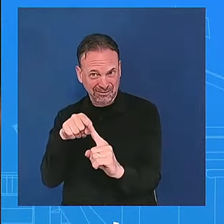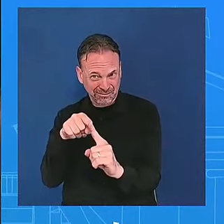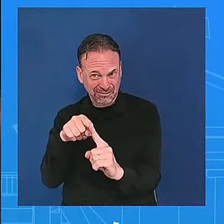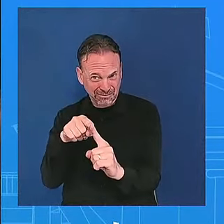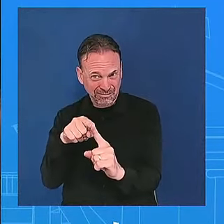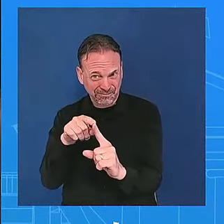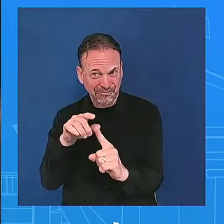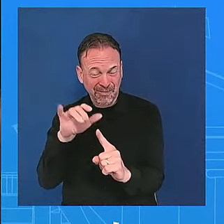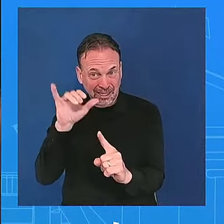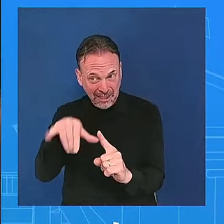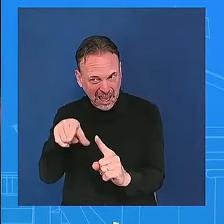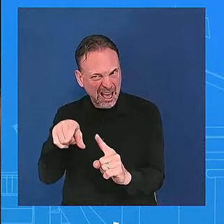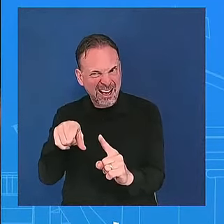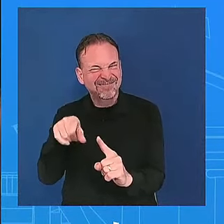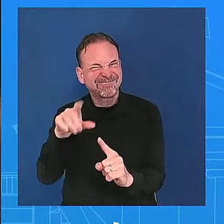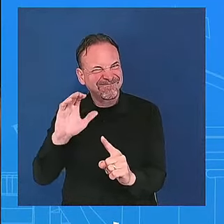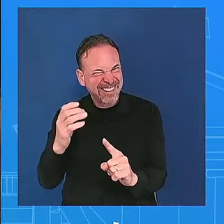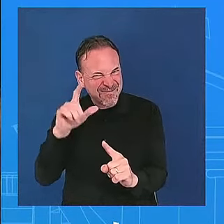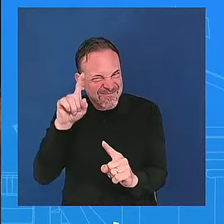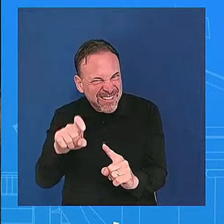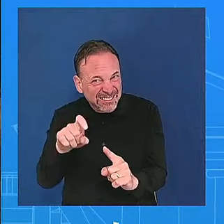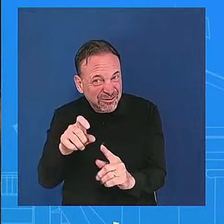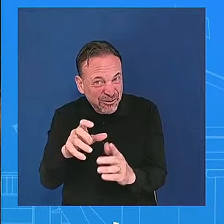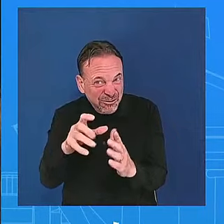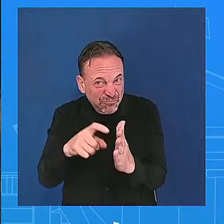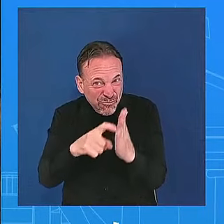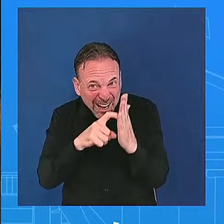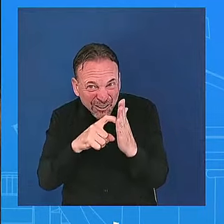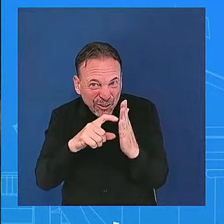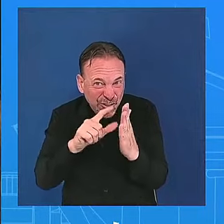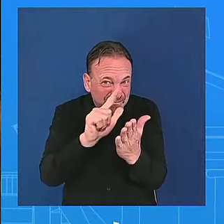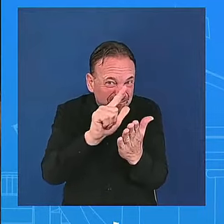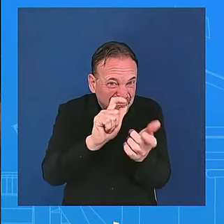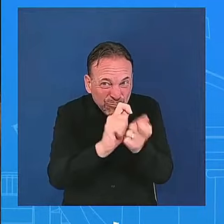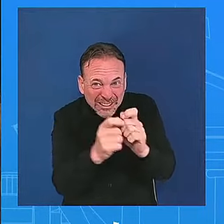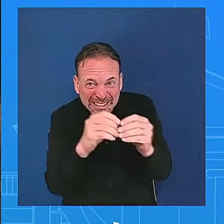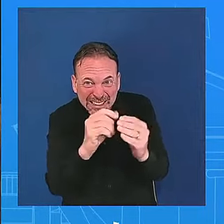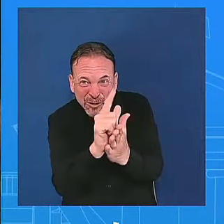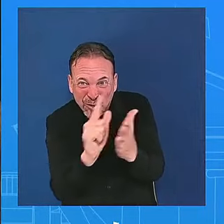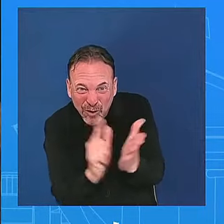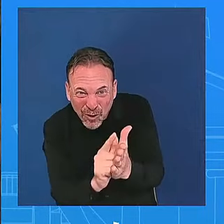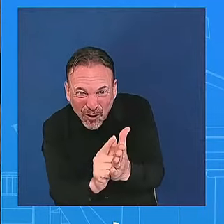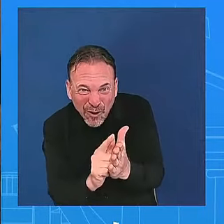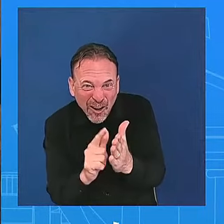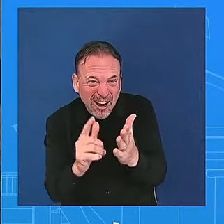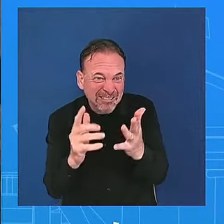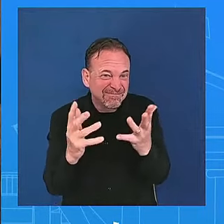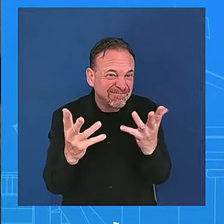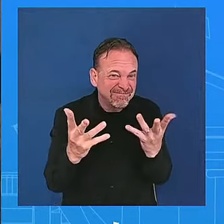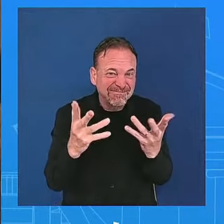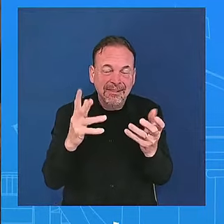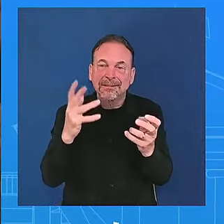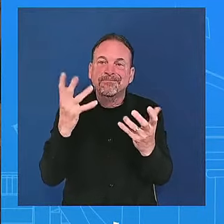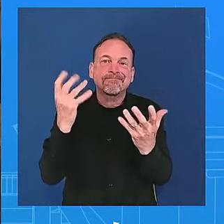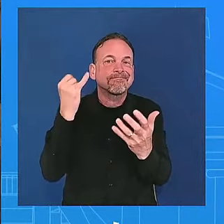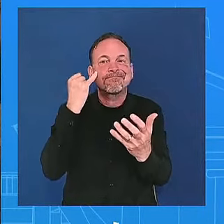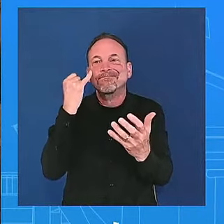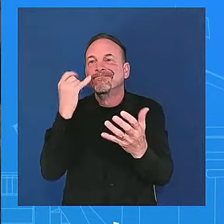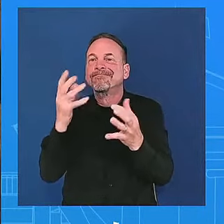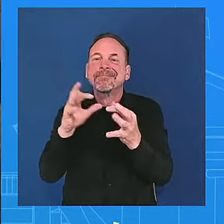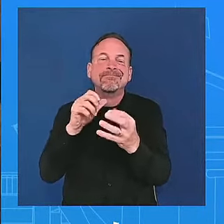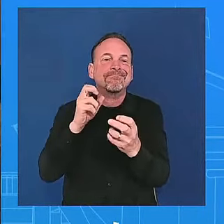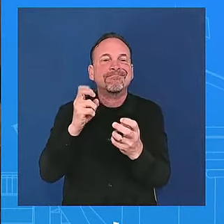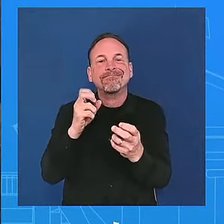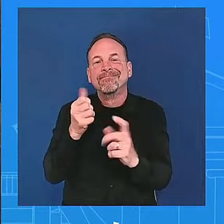unstable uh underscored constitutional doubts uh said that the composition would create generate greater uncertainty and